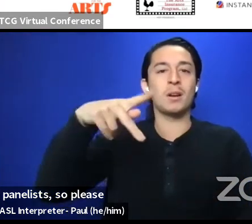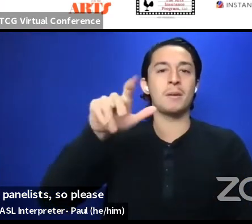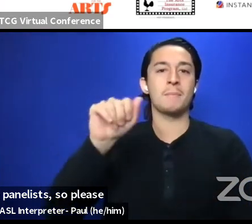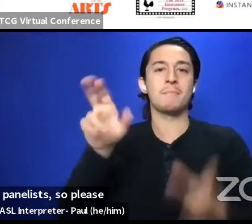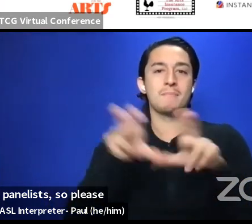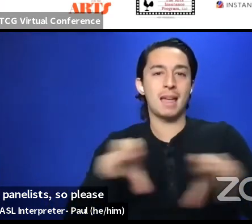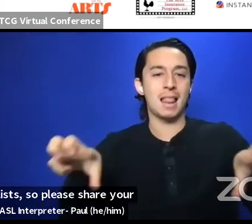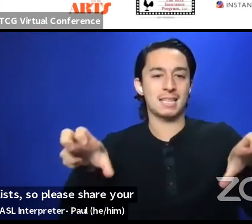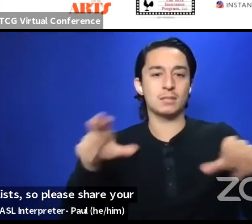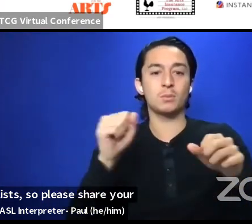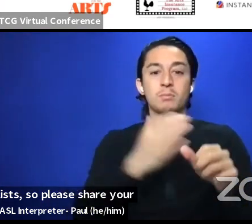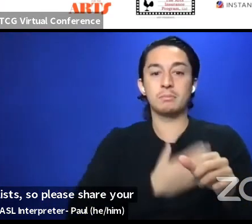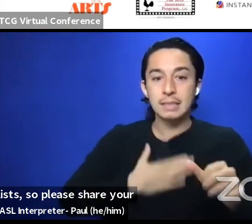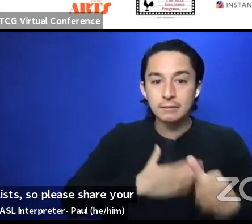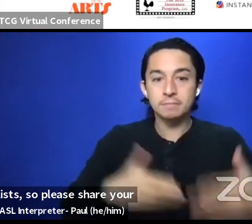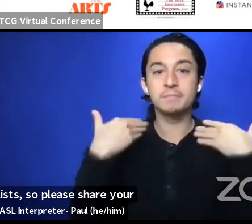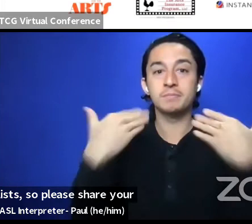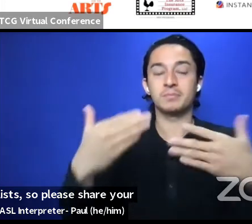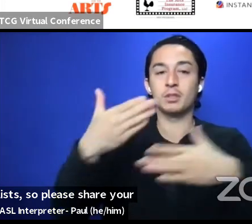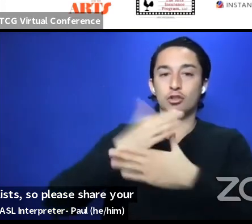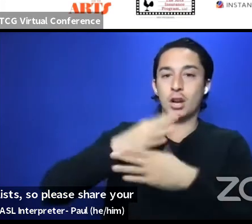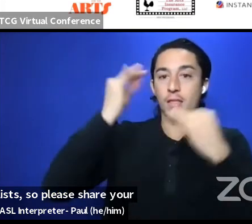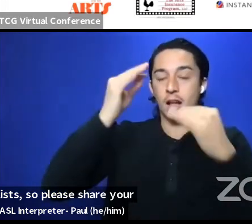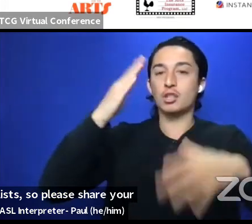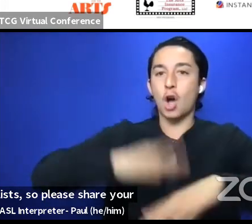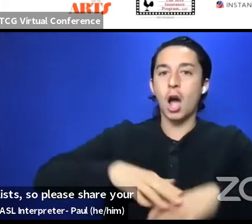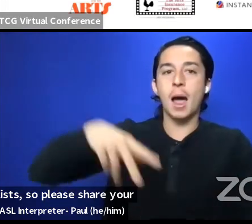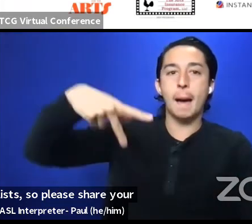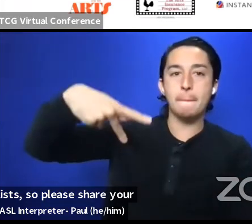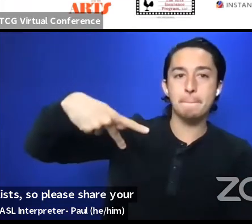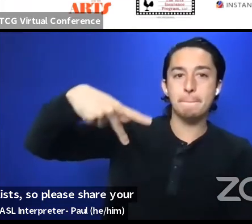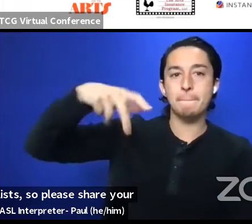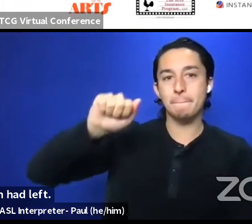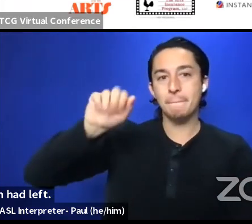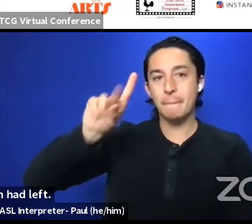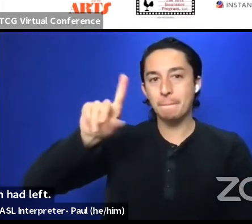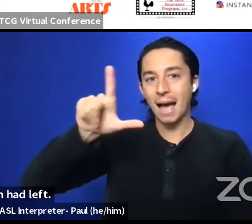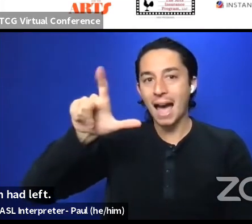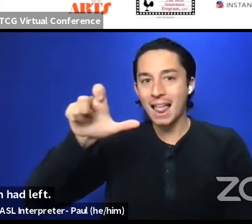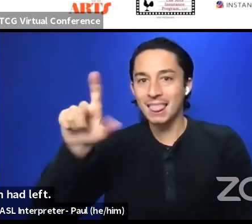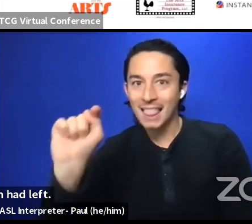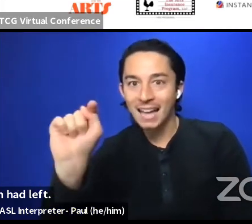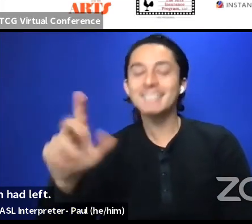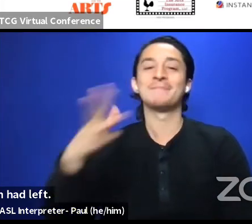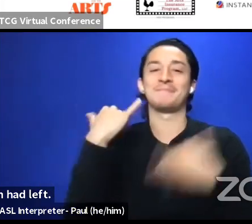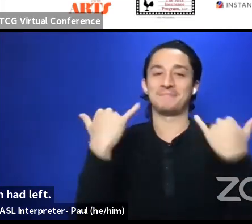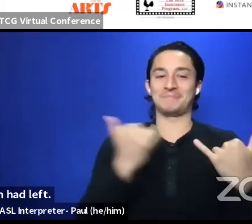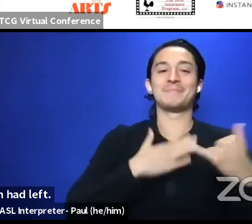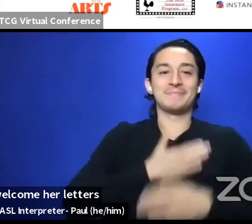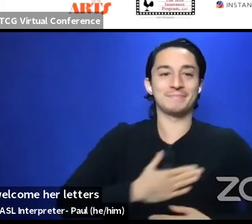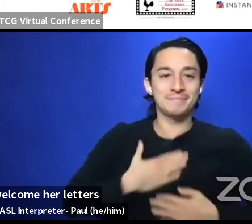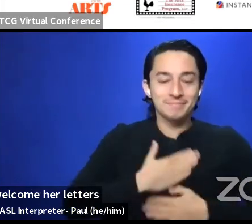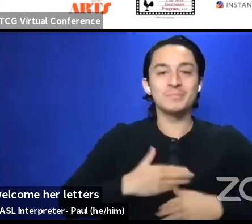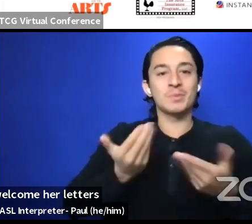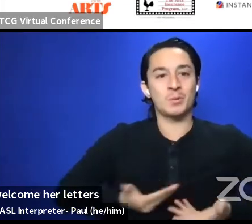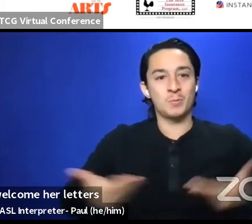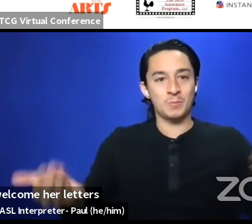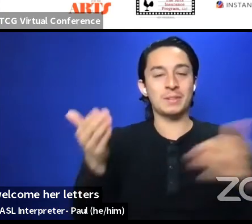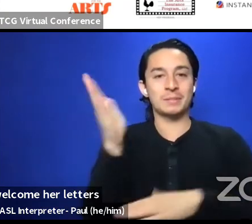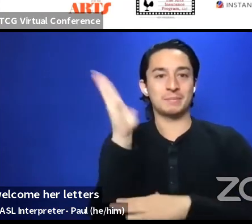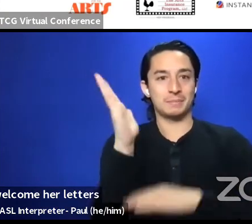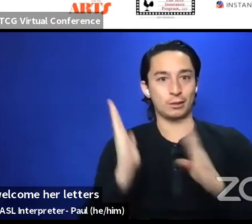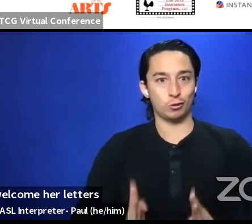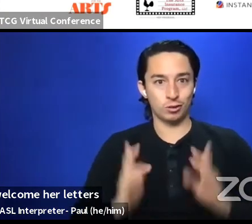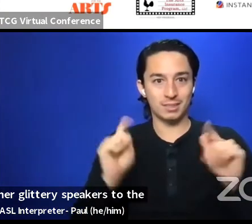thoughts on the Padlet. It's now my pleasure to welcome our plenary speakers to the space,